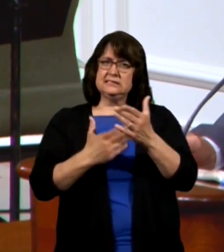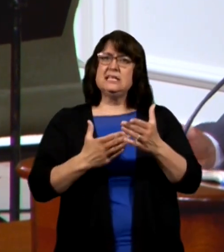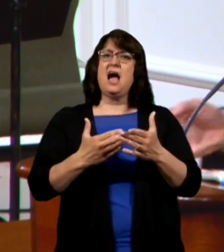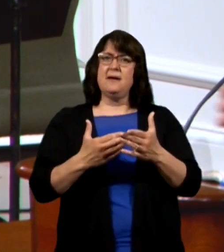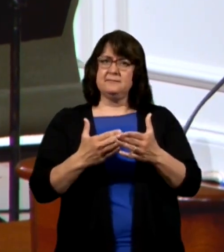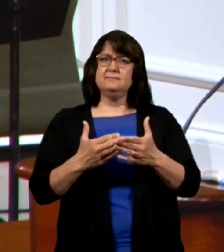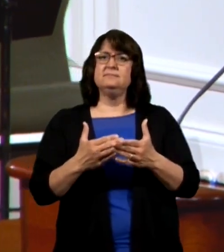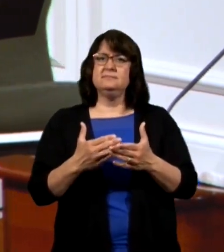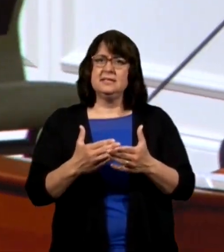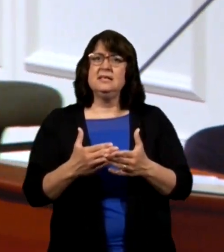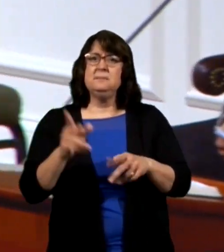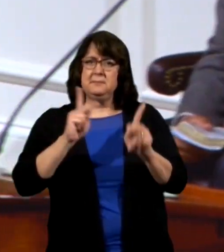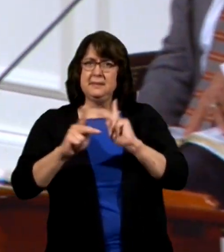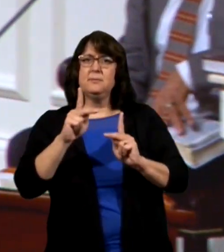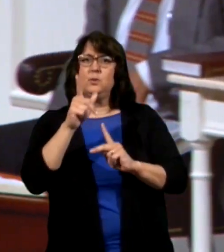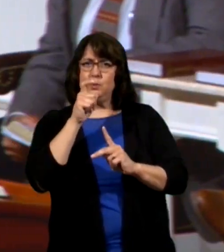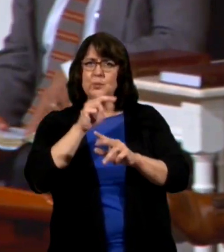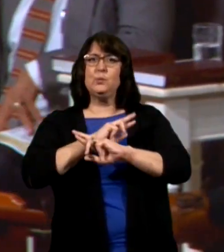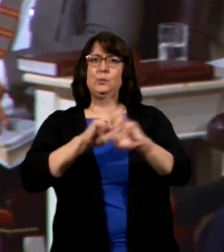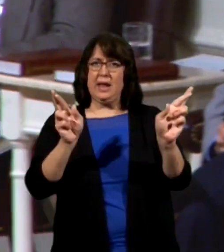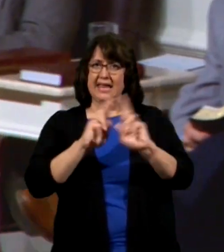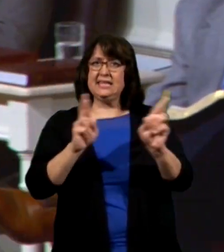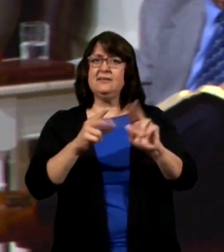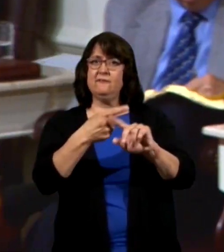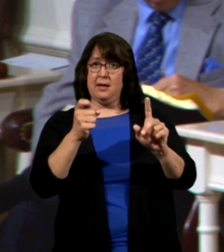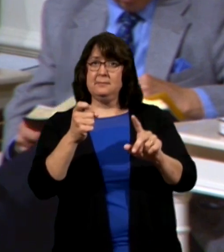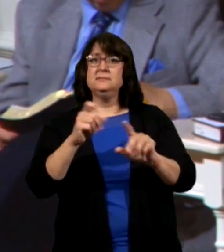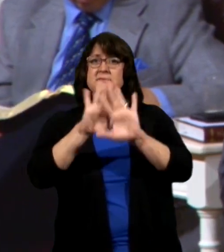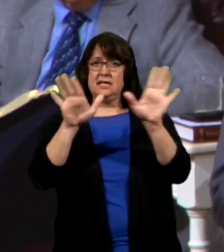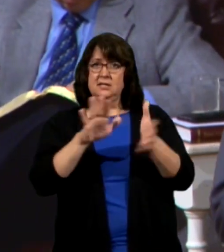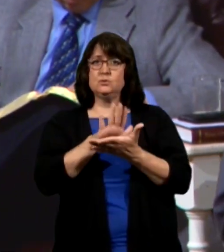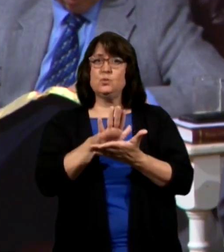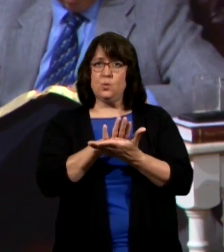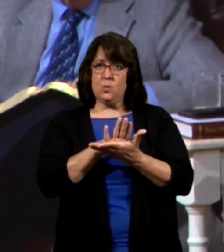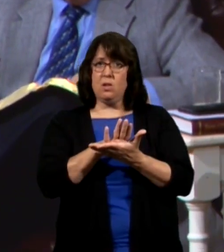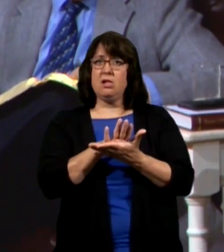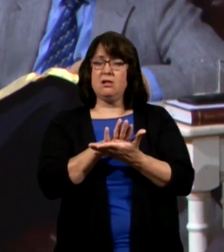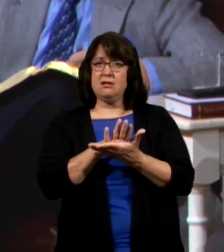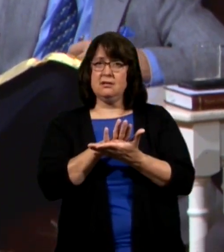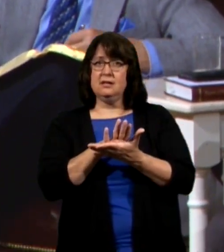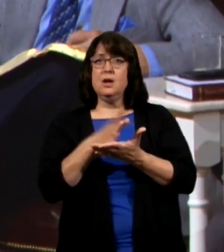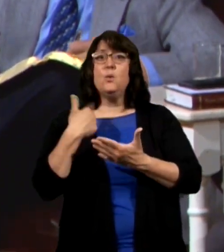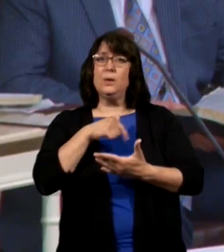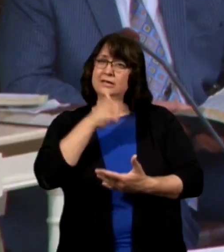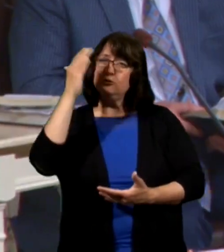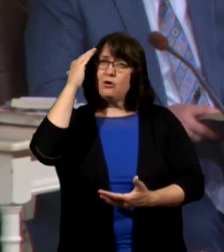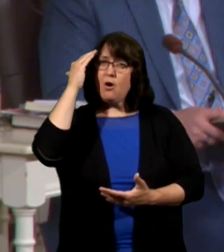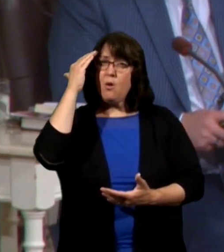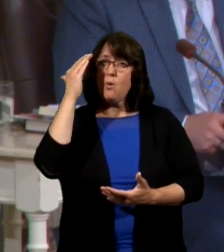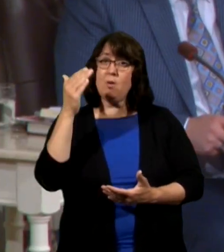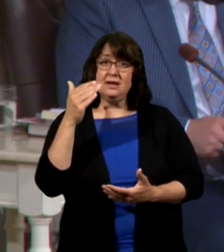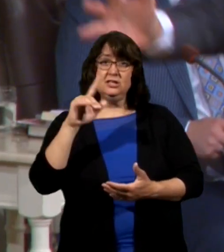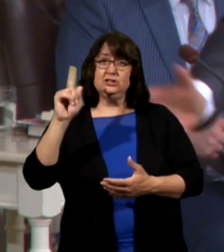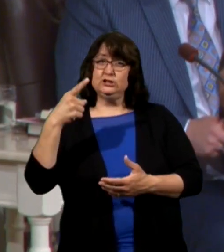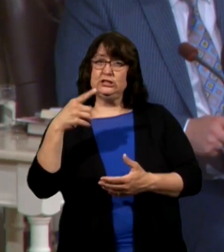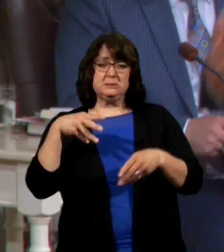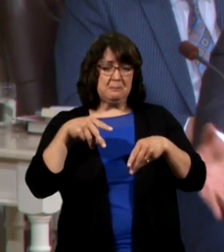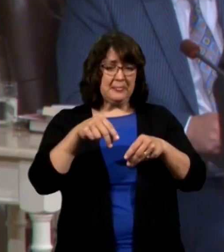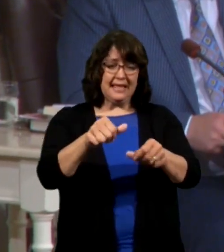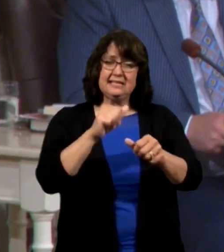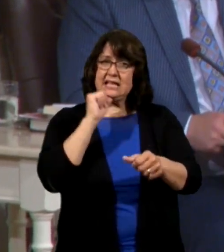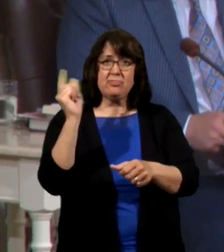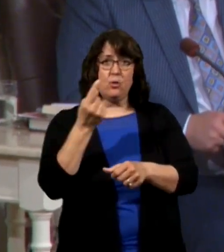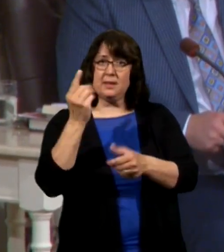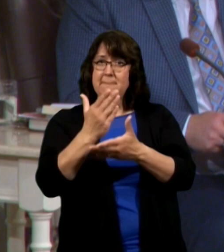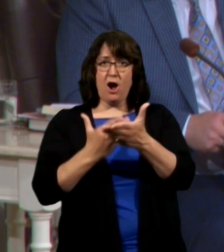there are those little girls coming up on a Sunday school and we know just planting isn't all there is to